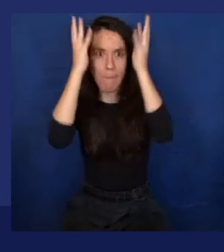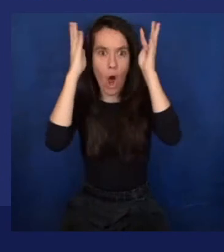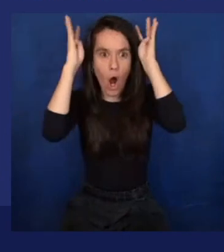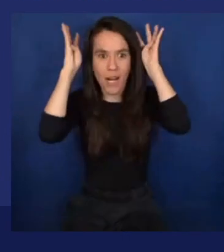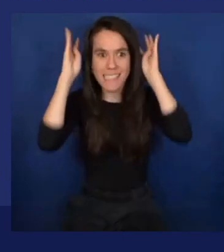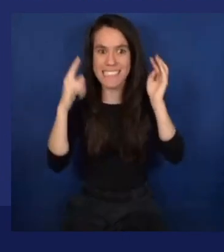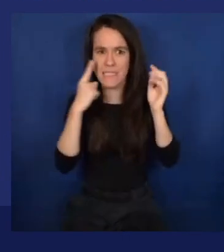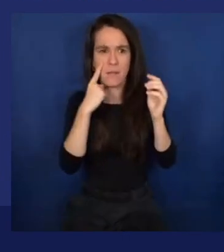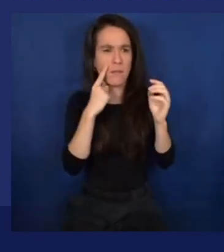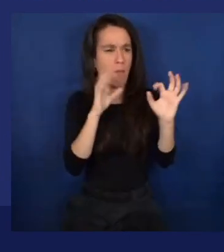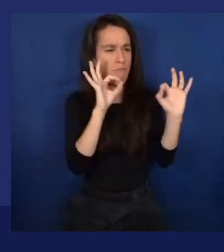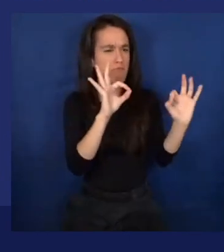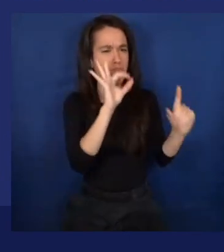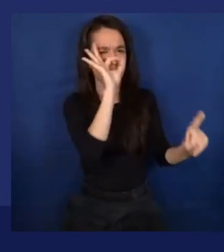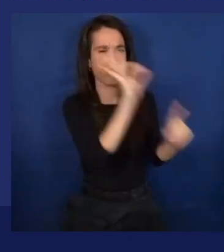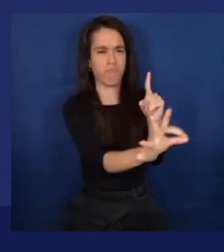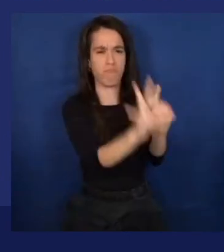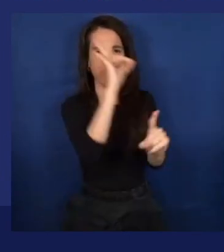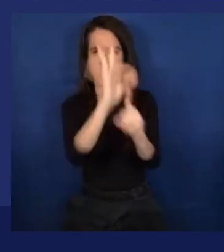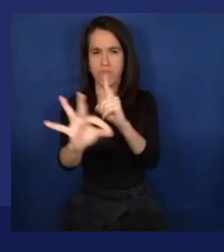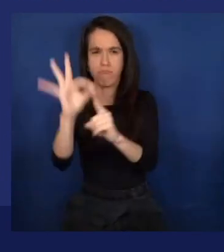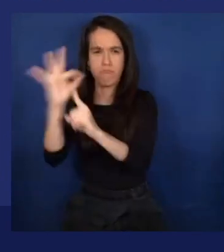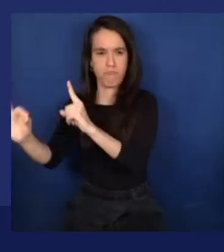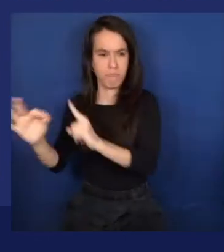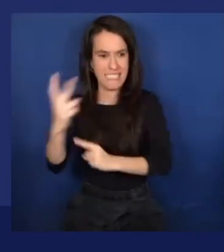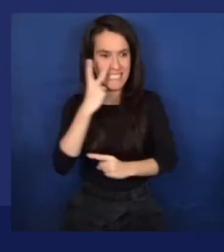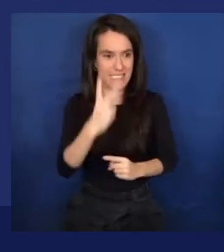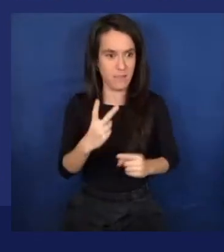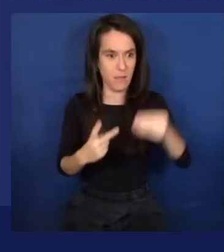You can see that under here, right, this part.